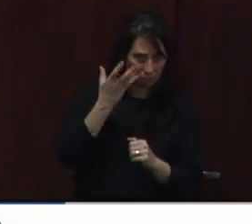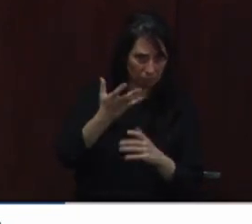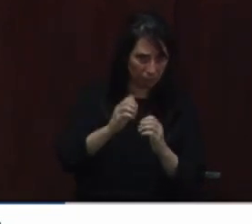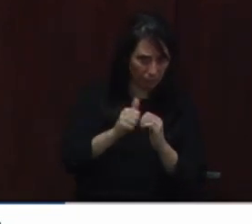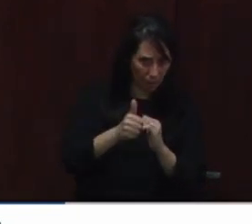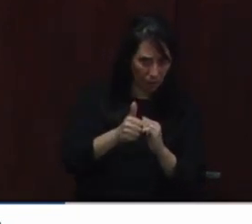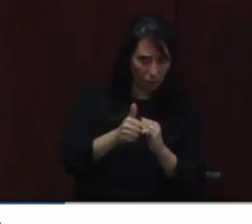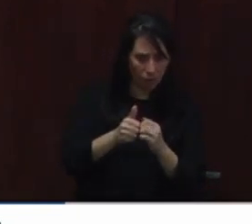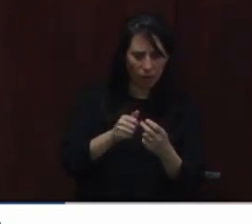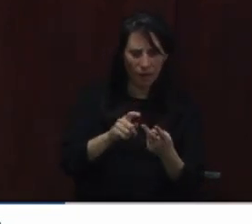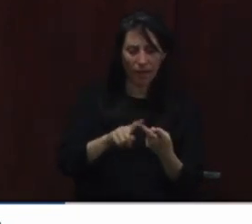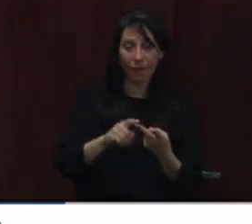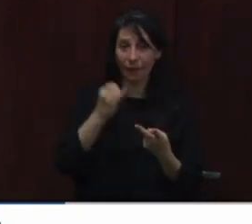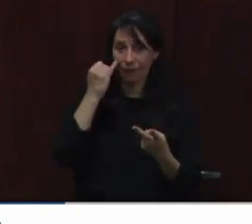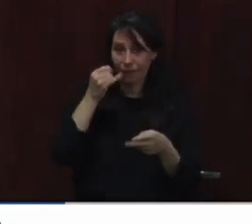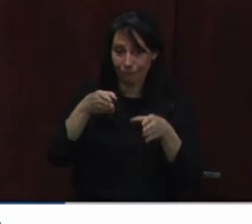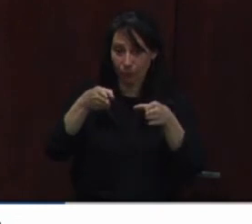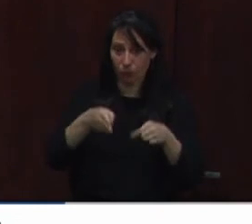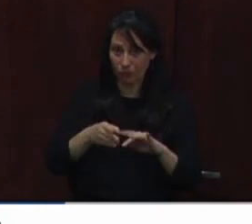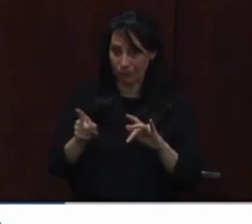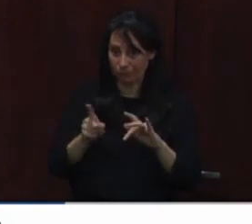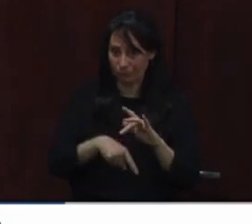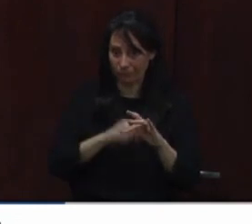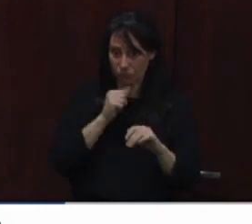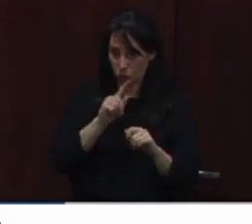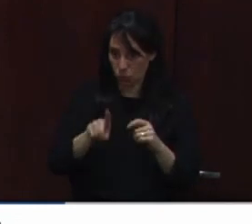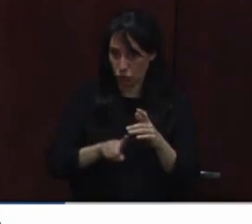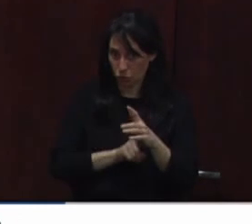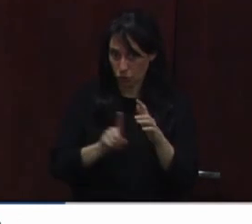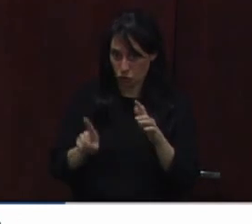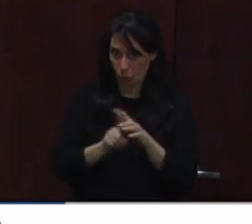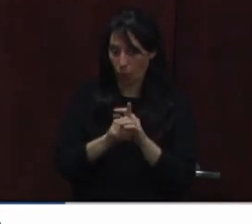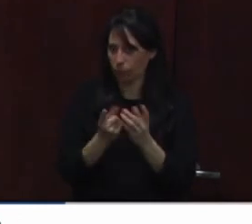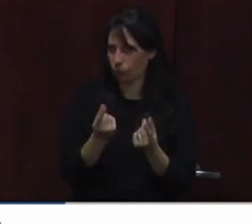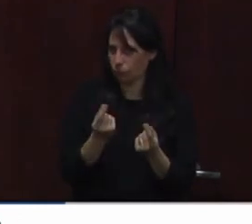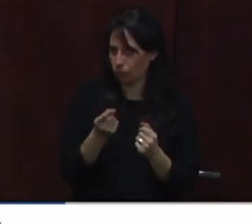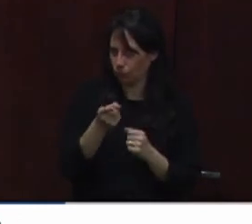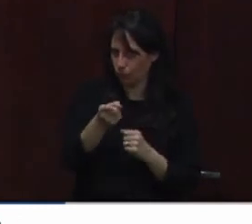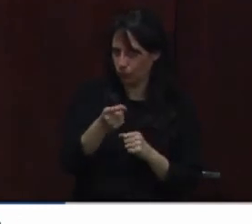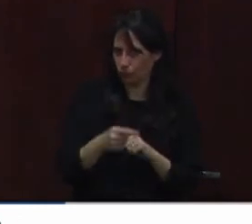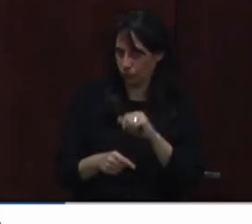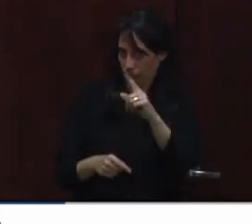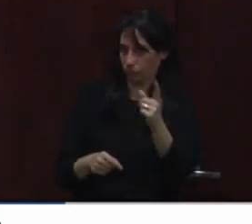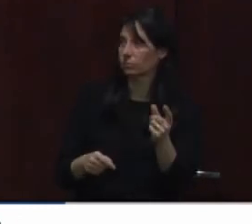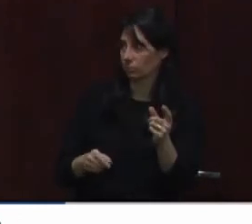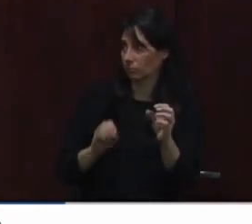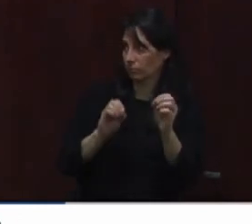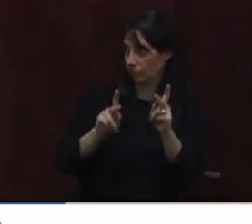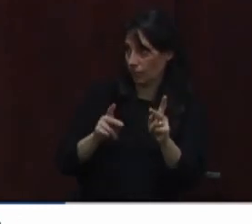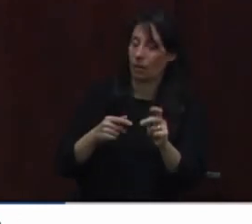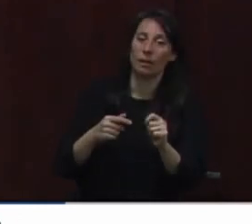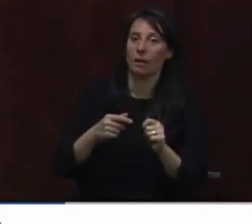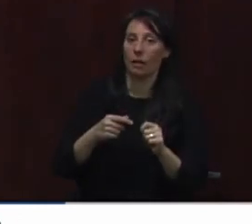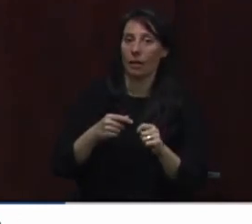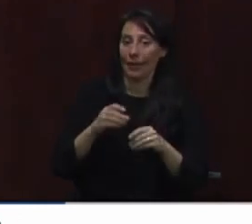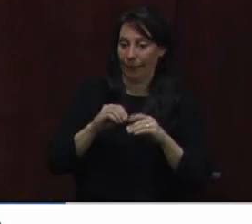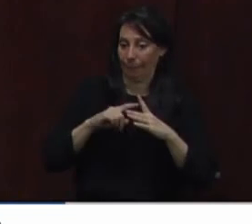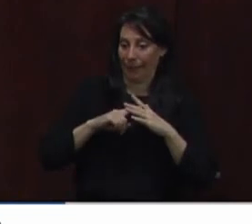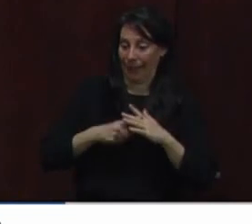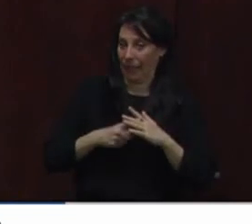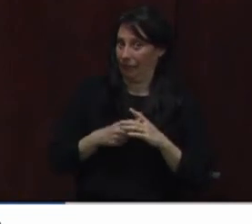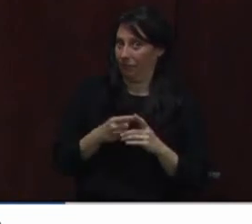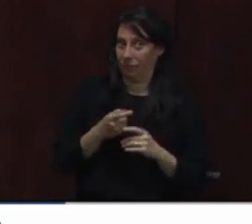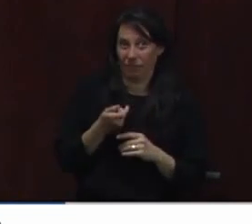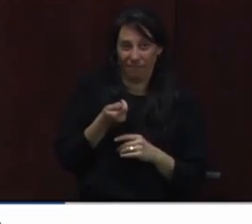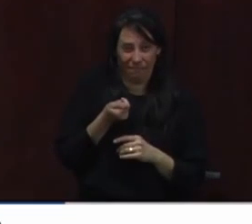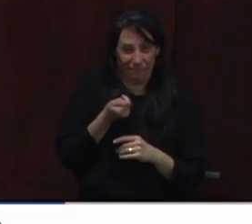show up and what happens to that vaccine? So I will first say that early on in this vaccine rollout, there are very few no-shows.